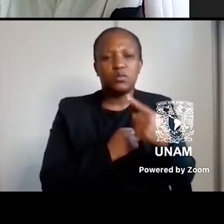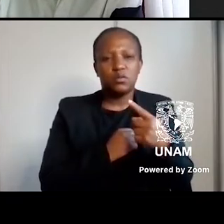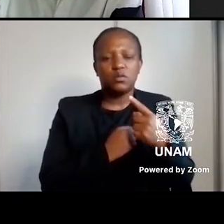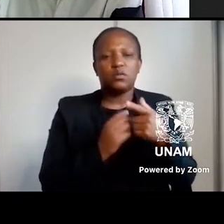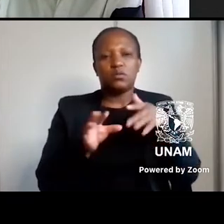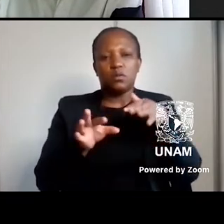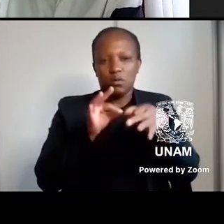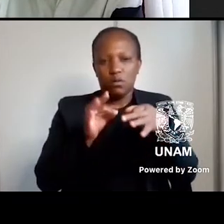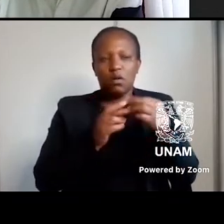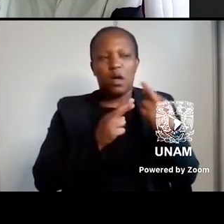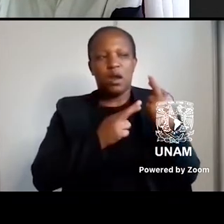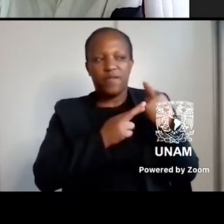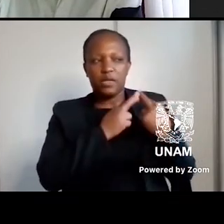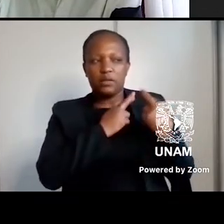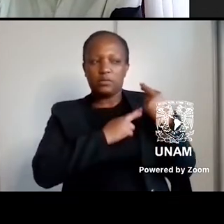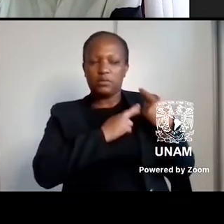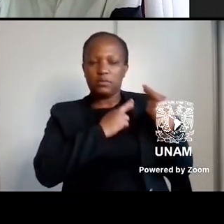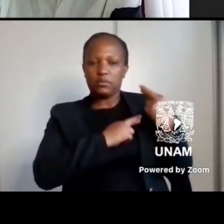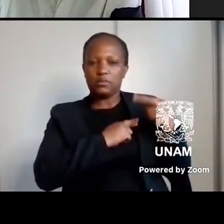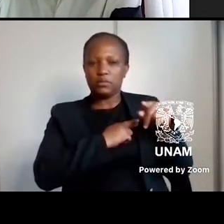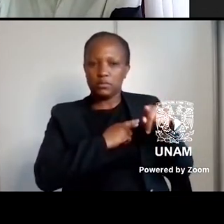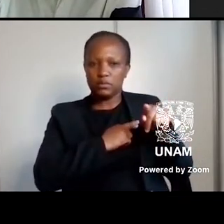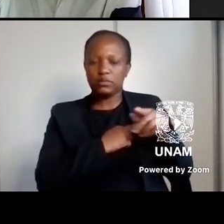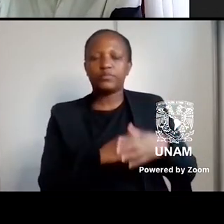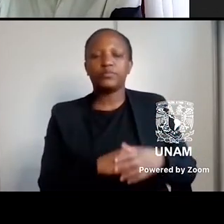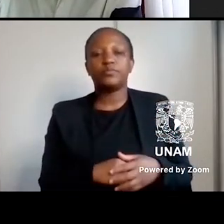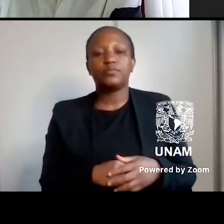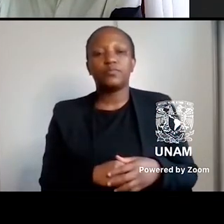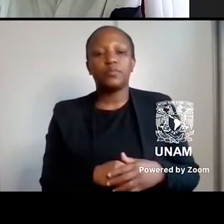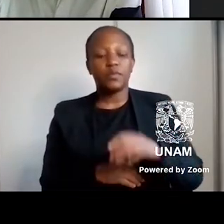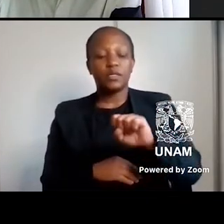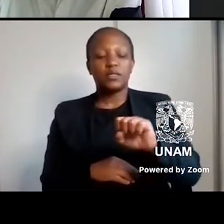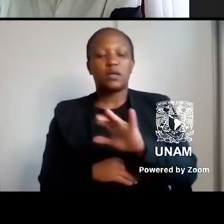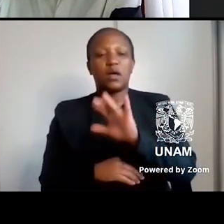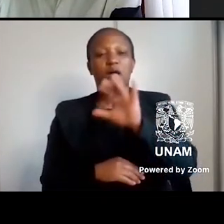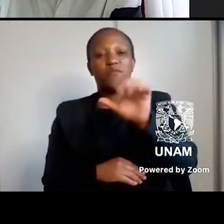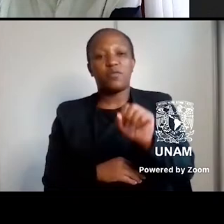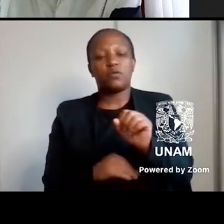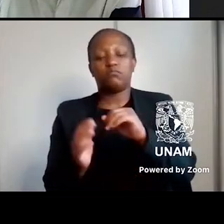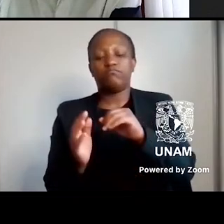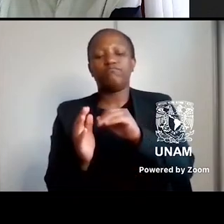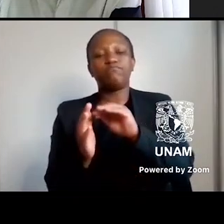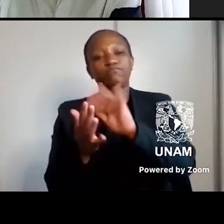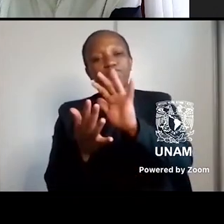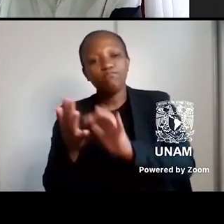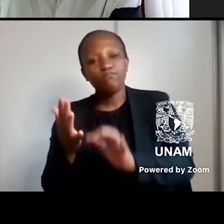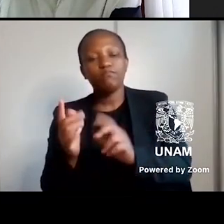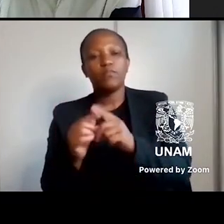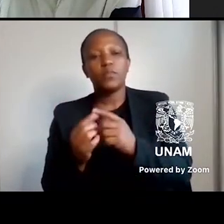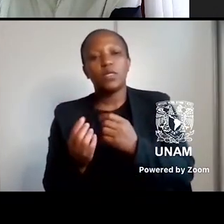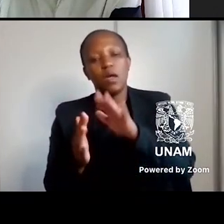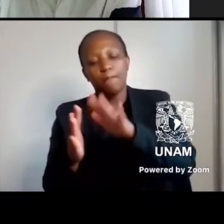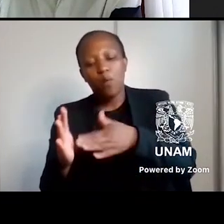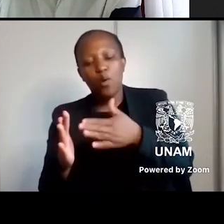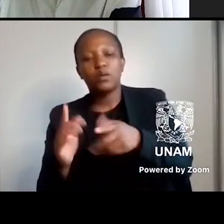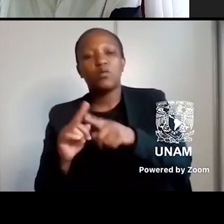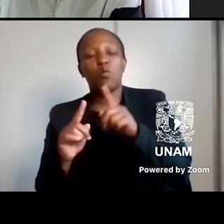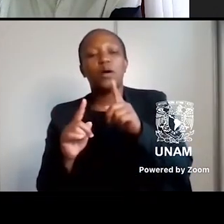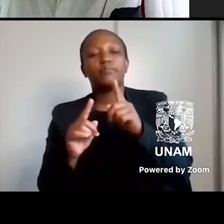revision of contemporary South African literature away from history and tradition.